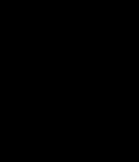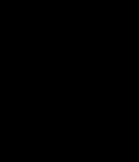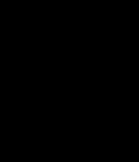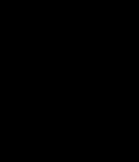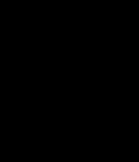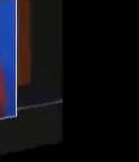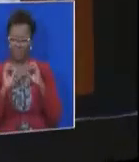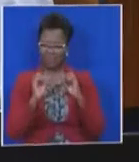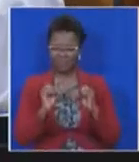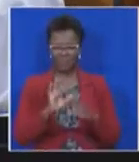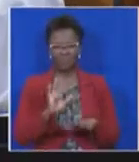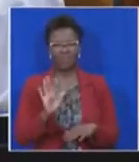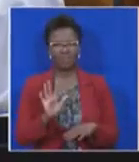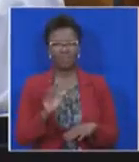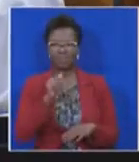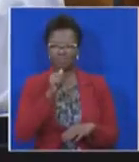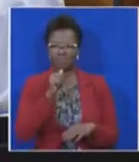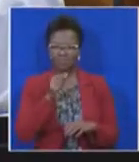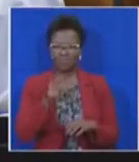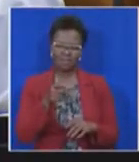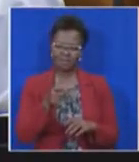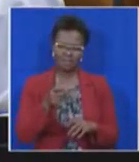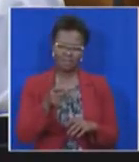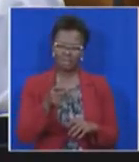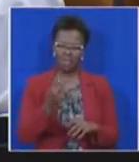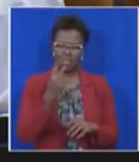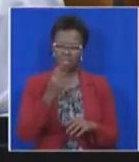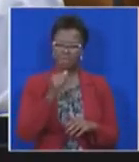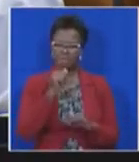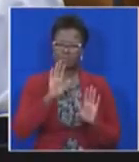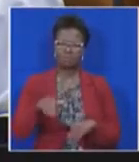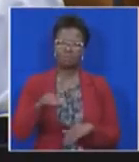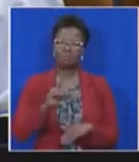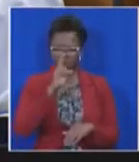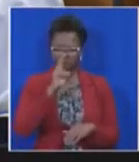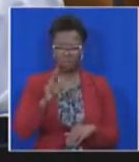I don't think it's appropriate. Let's not go there. Honourable Carter.